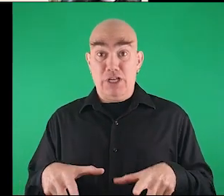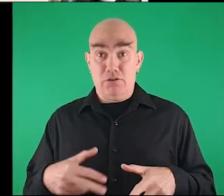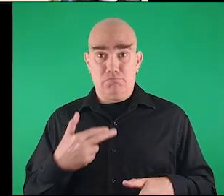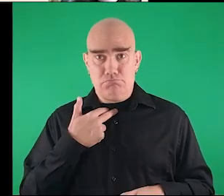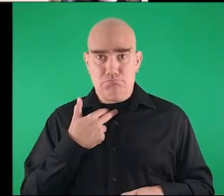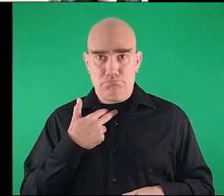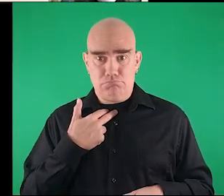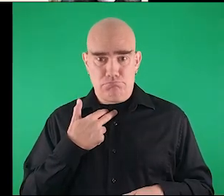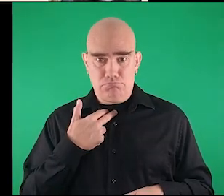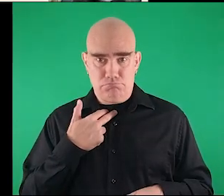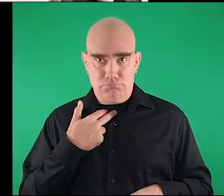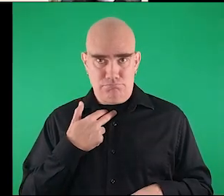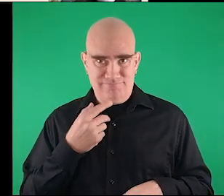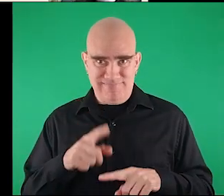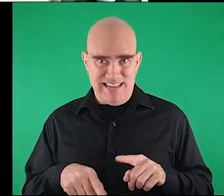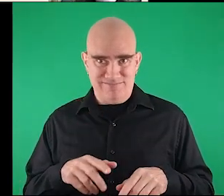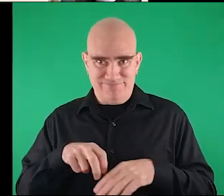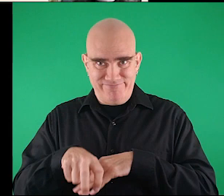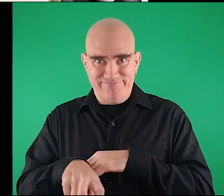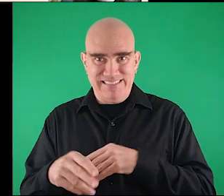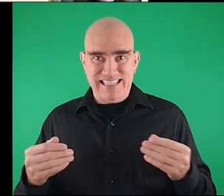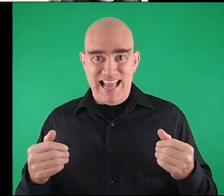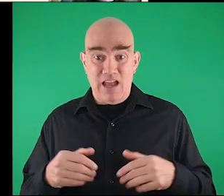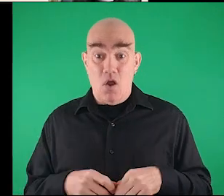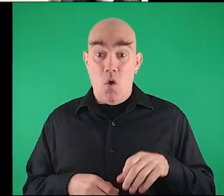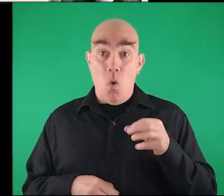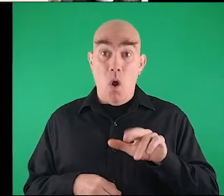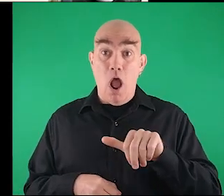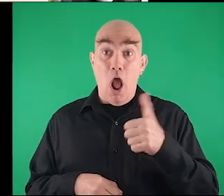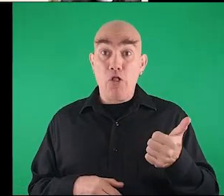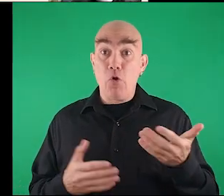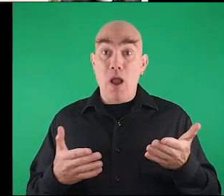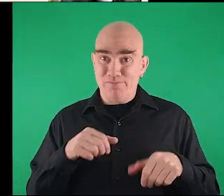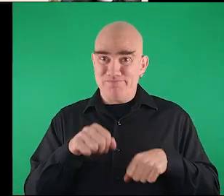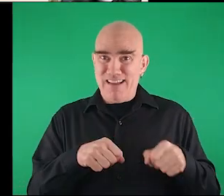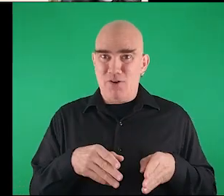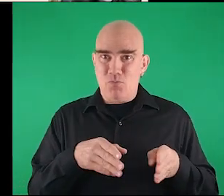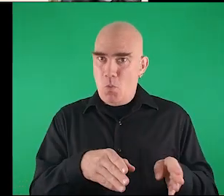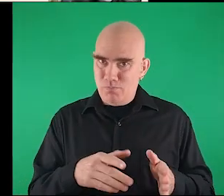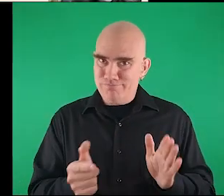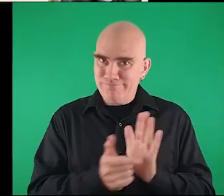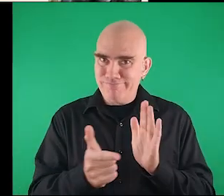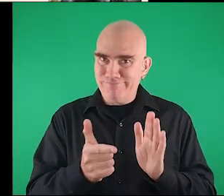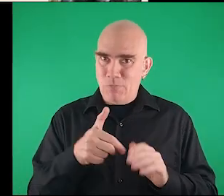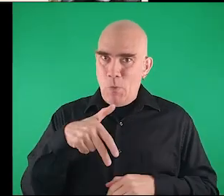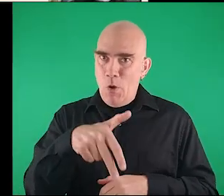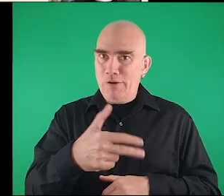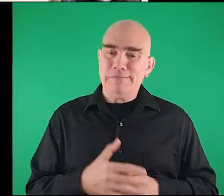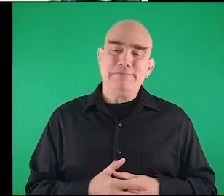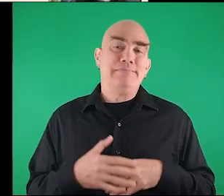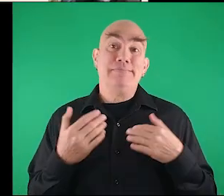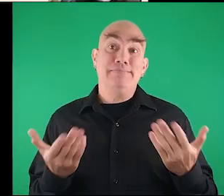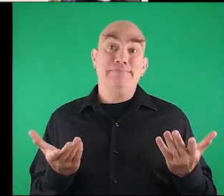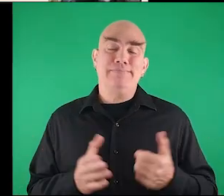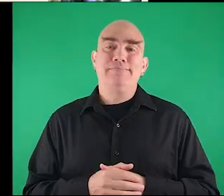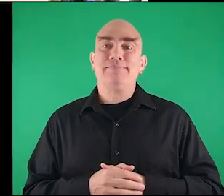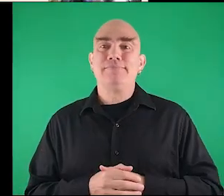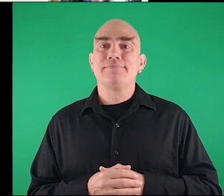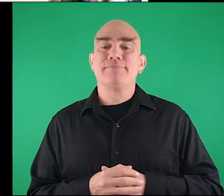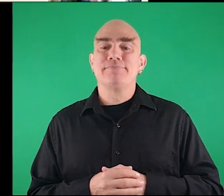user and the other and the gold for the exclusive